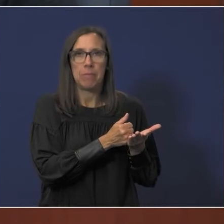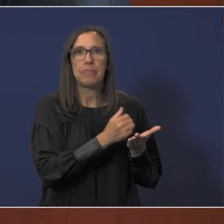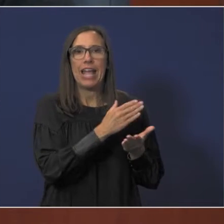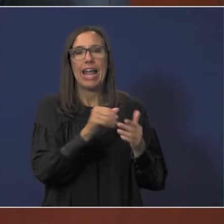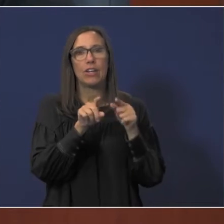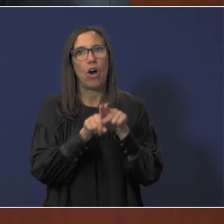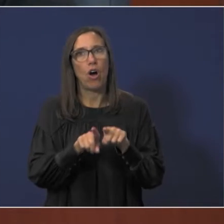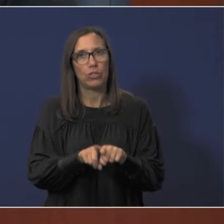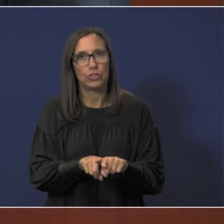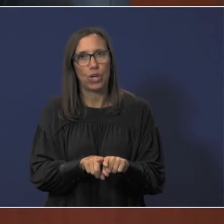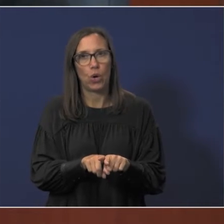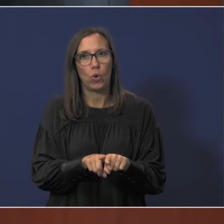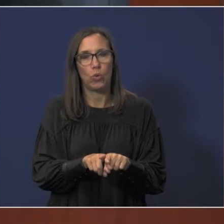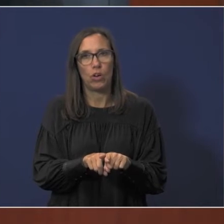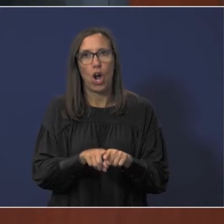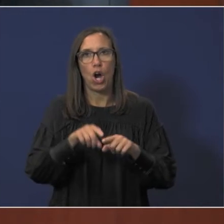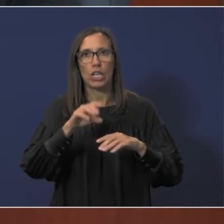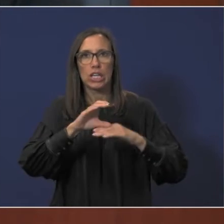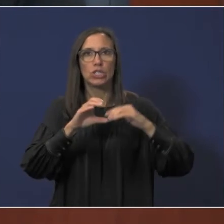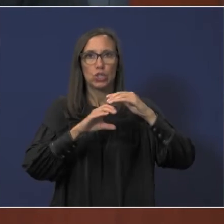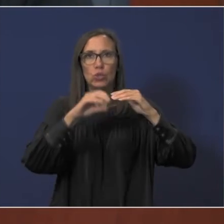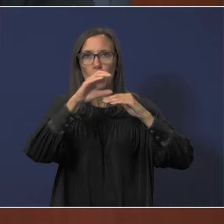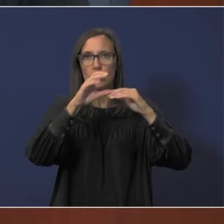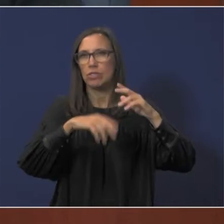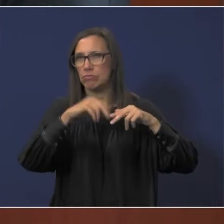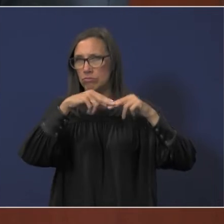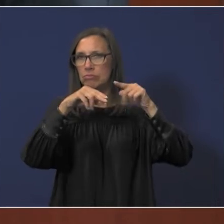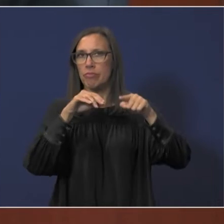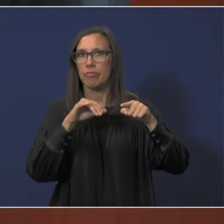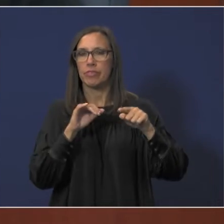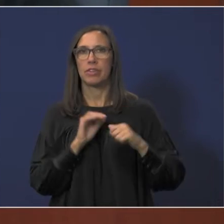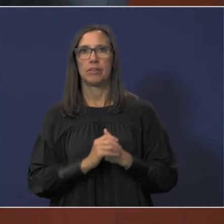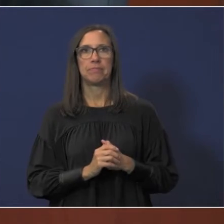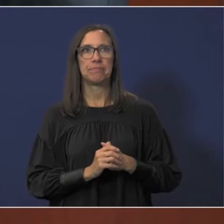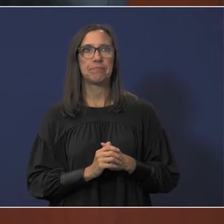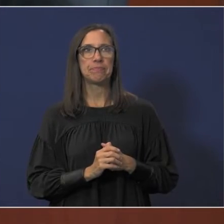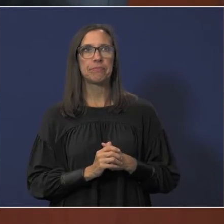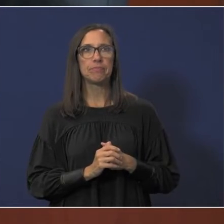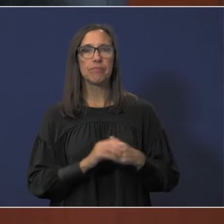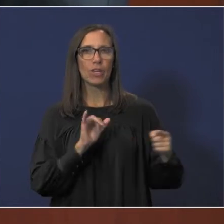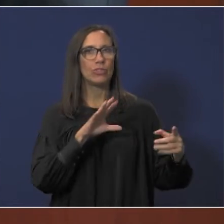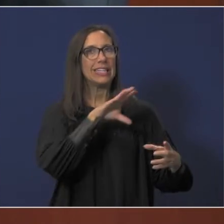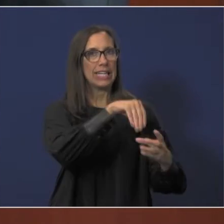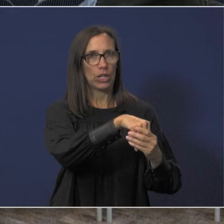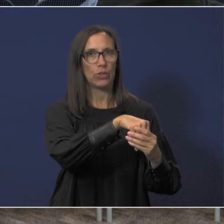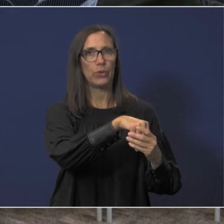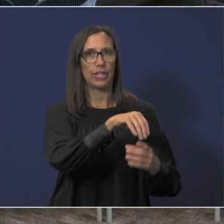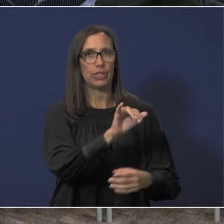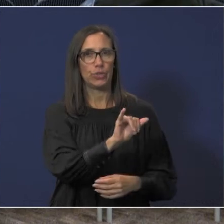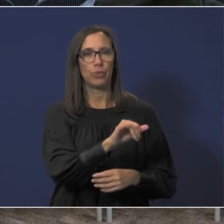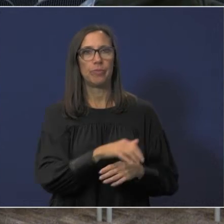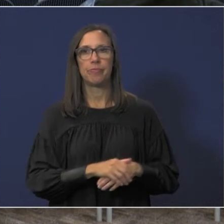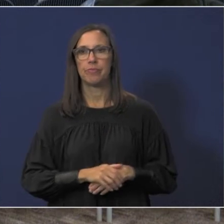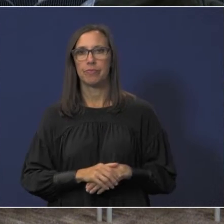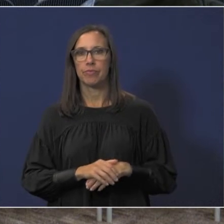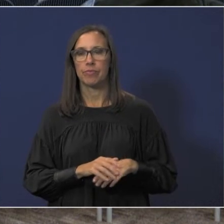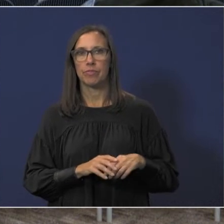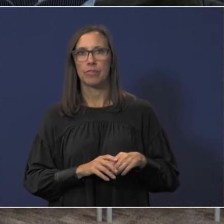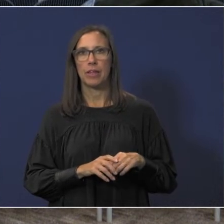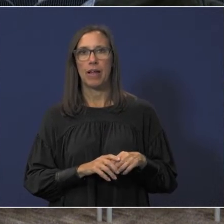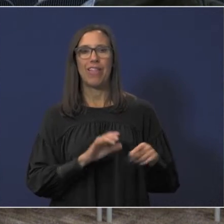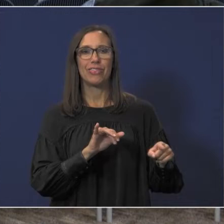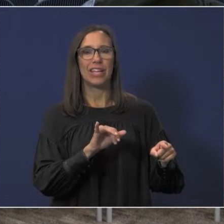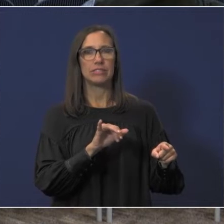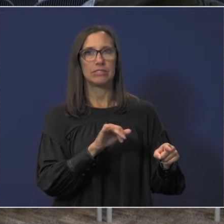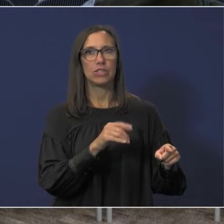also our construction accruing in any of our construction that we would need to pay or bring in that liability